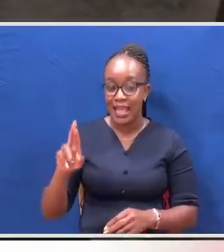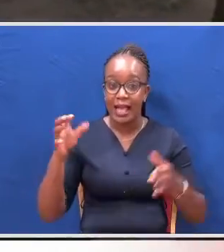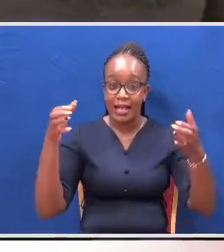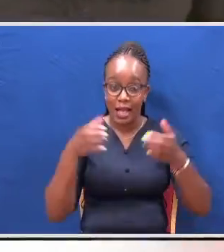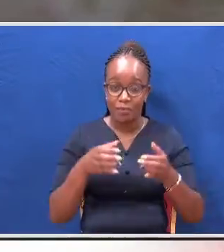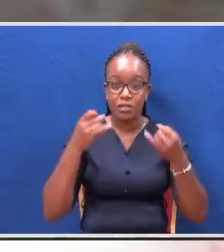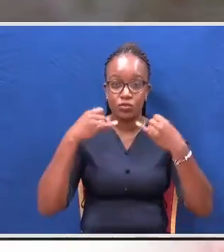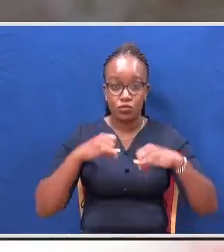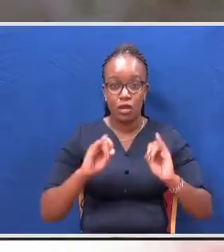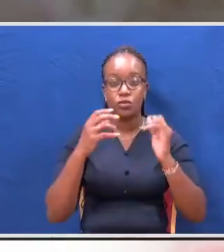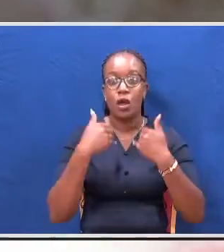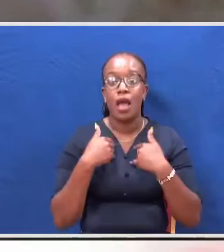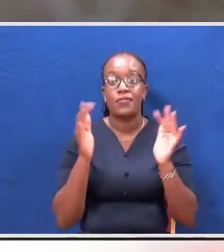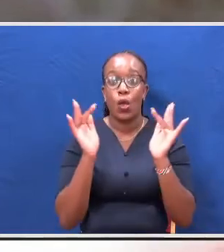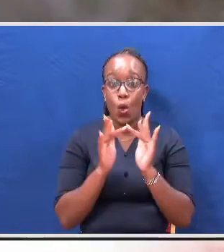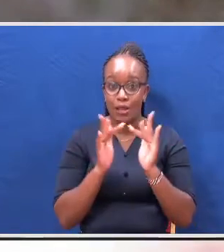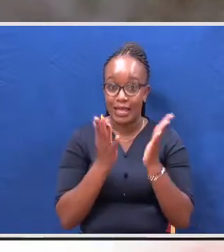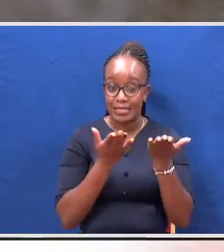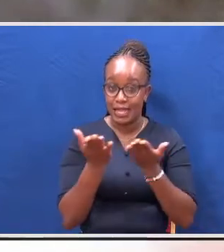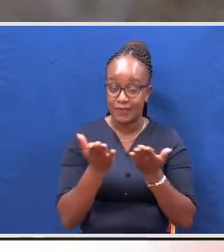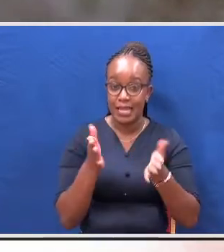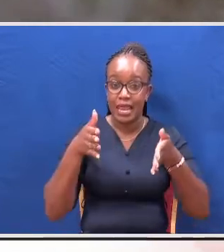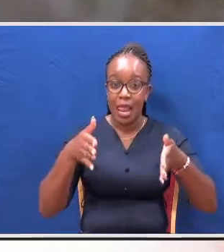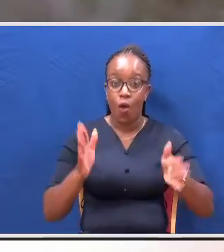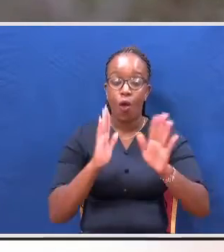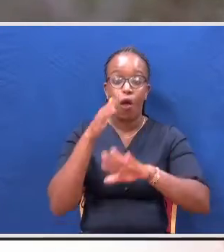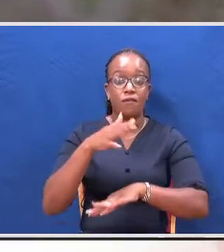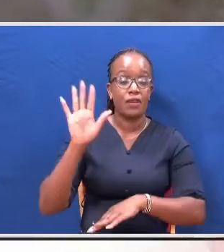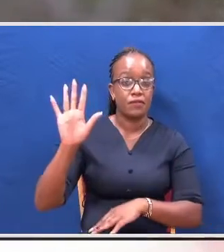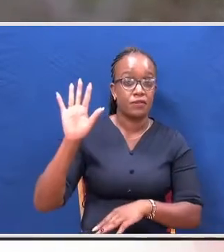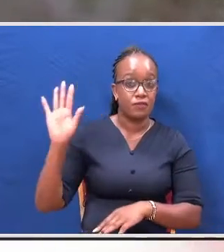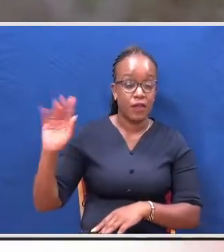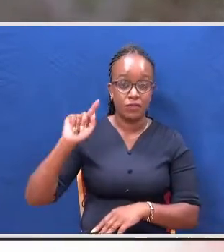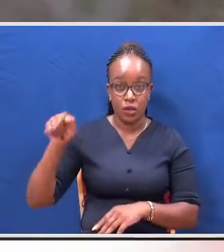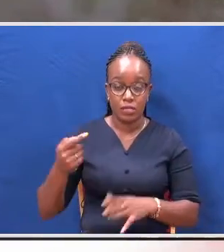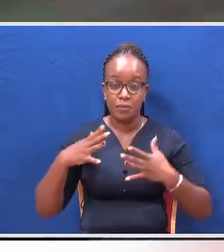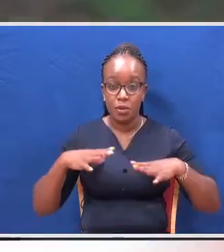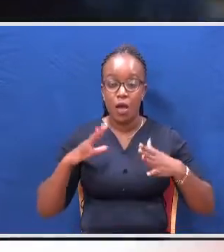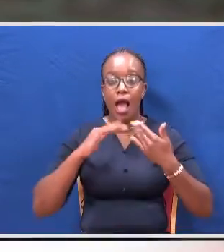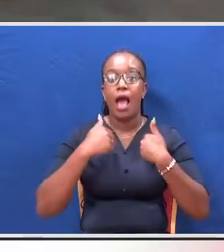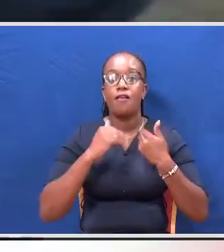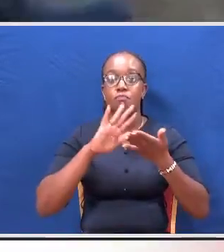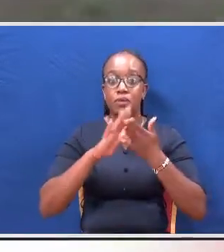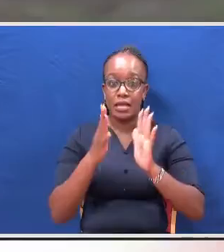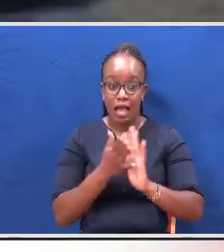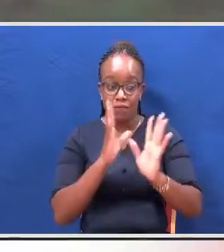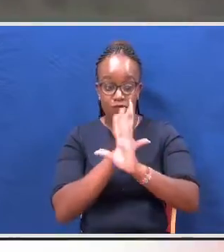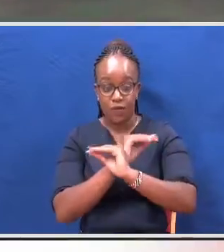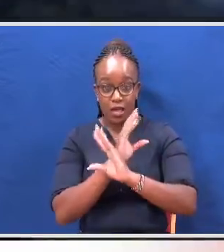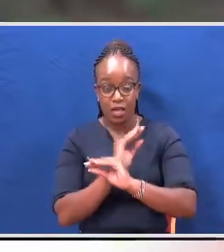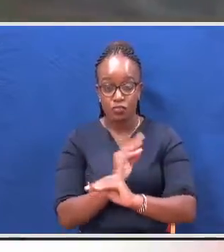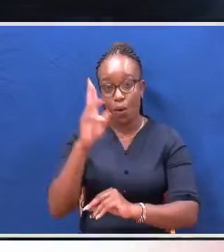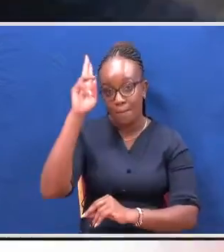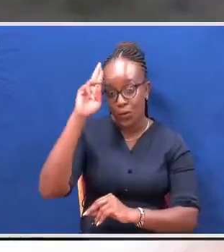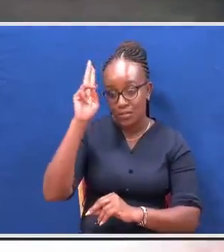ears online and now over 55 000 people have become virtual rangers since the conception of